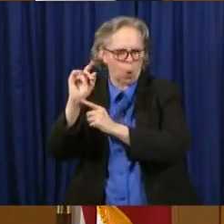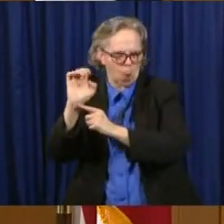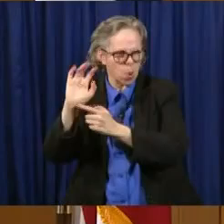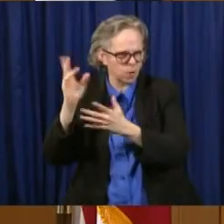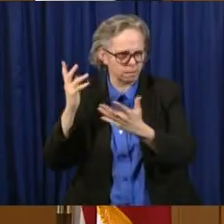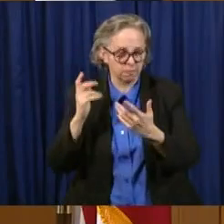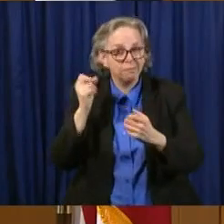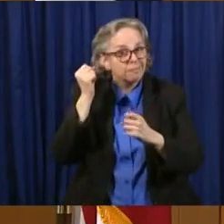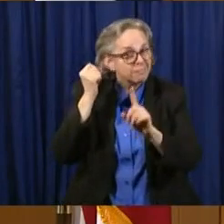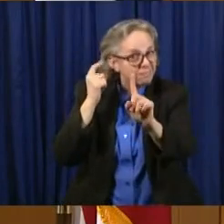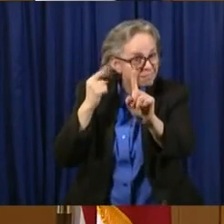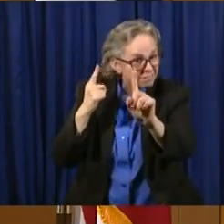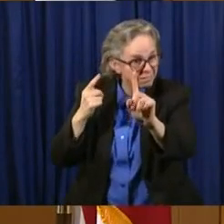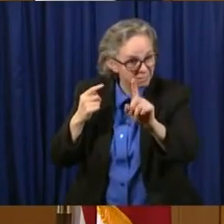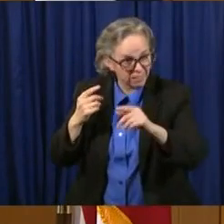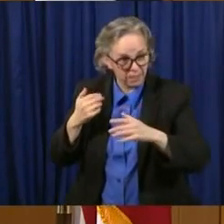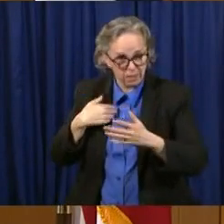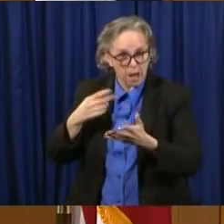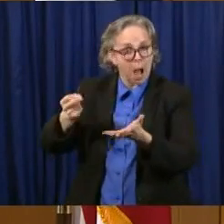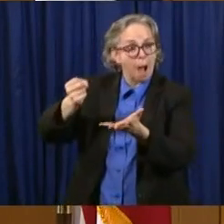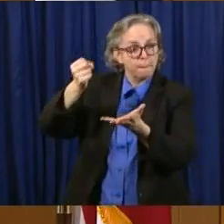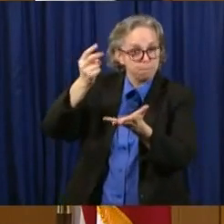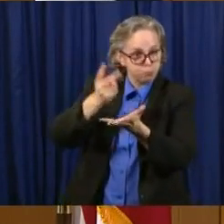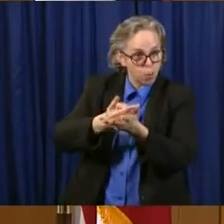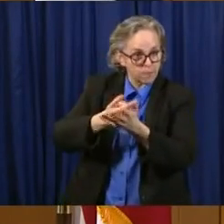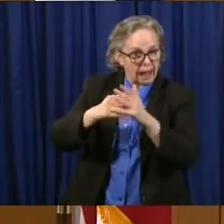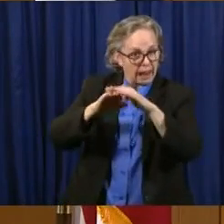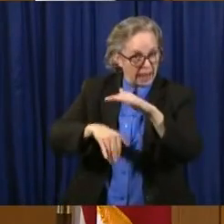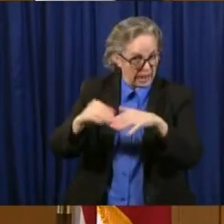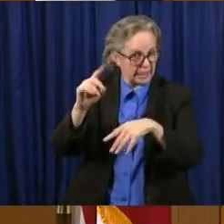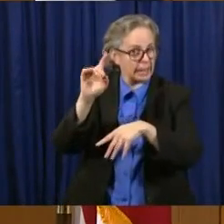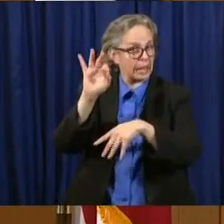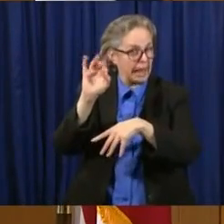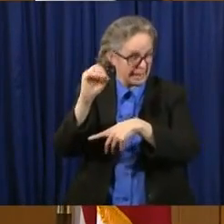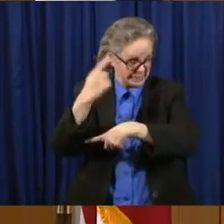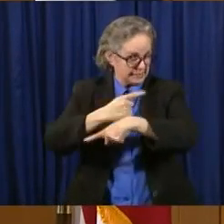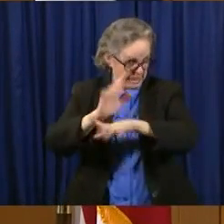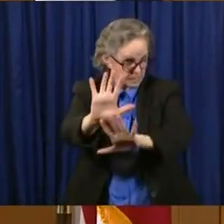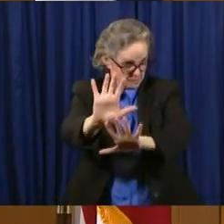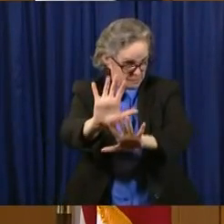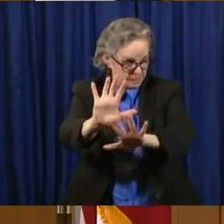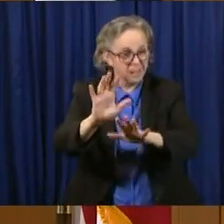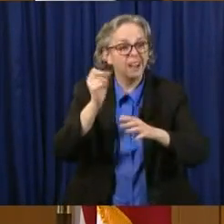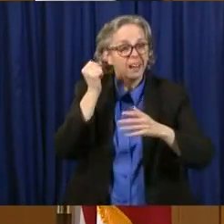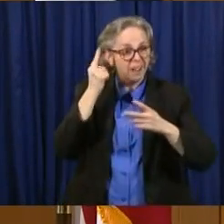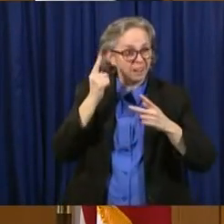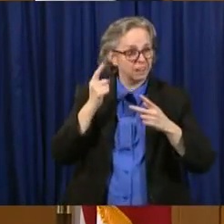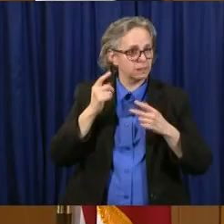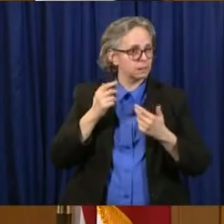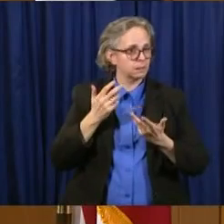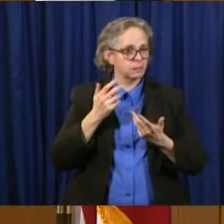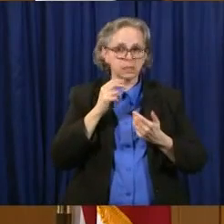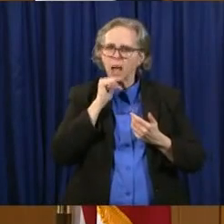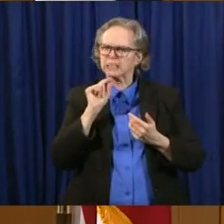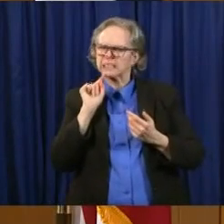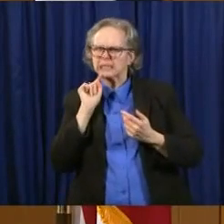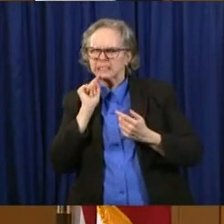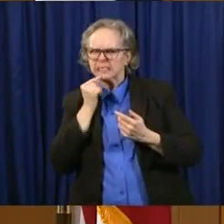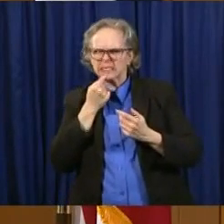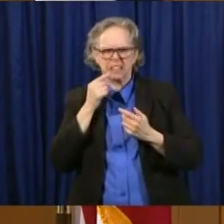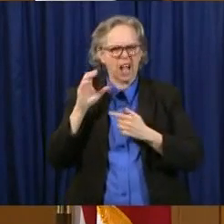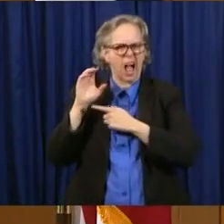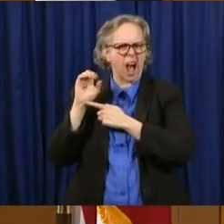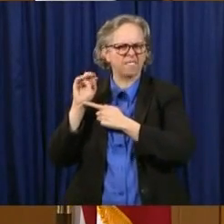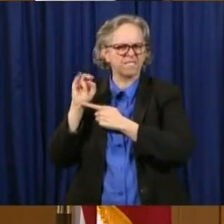were released anyway, uh, they were individuals who did not fall within the list of criteria I just listed, where we did not feel